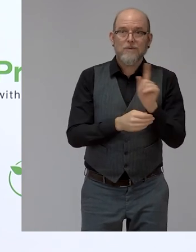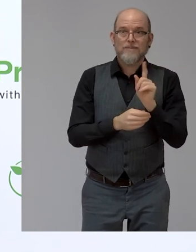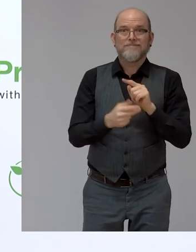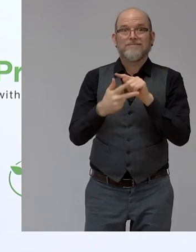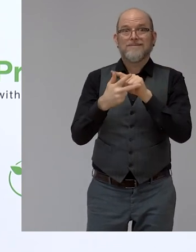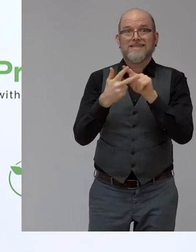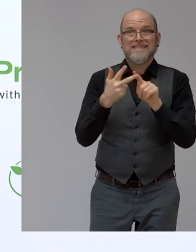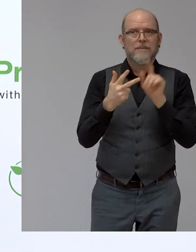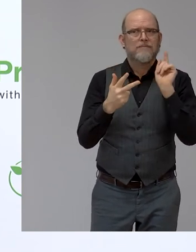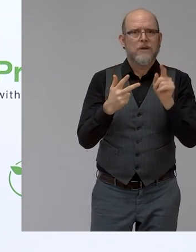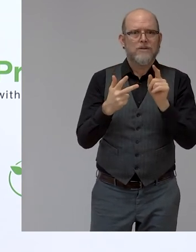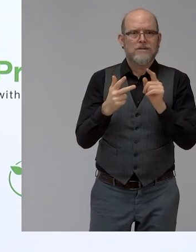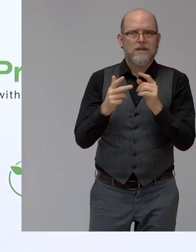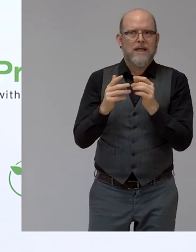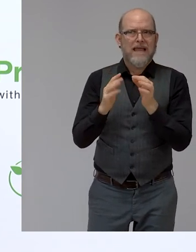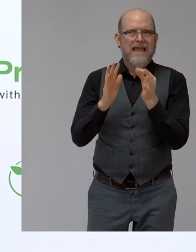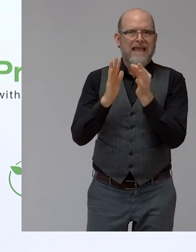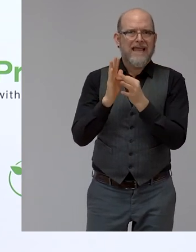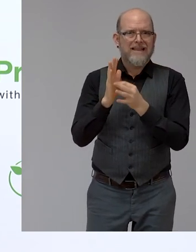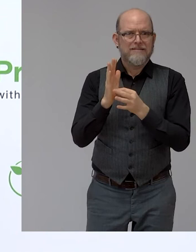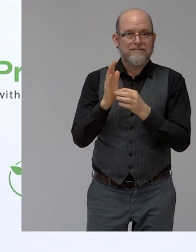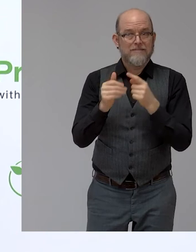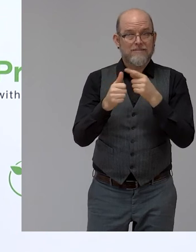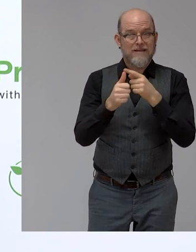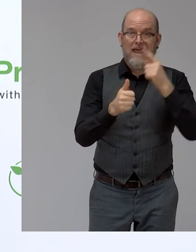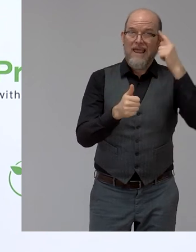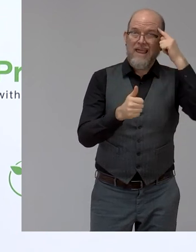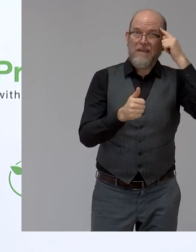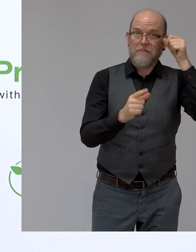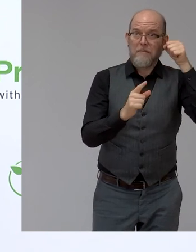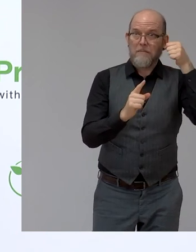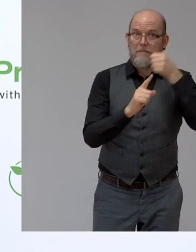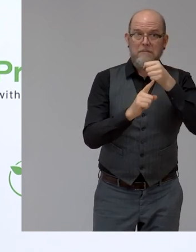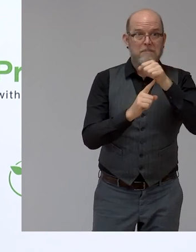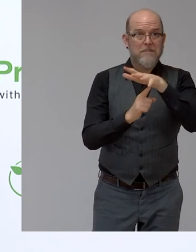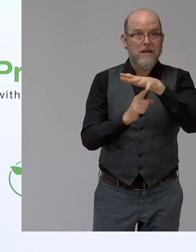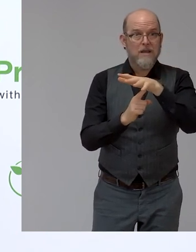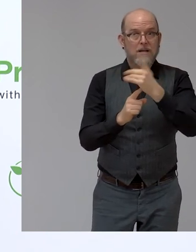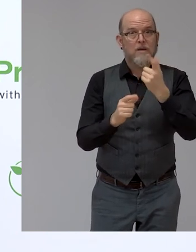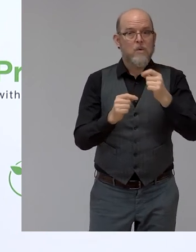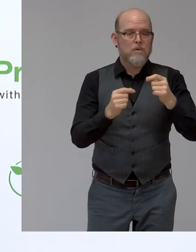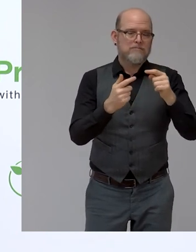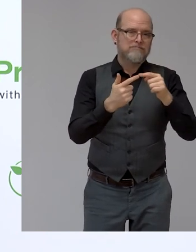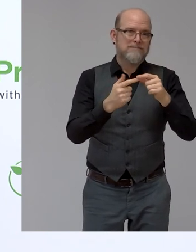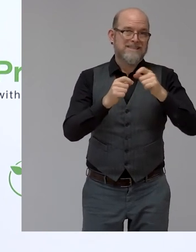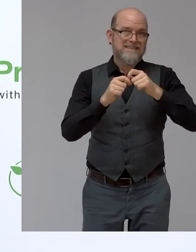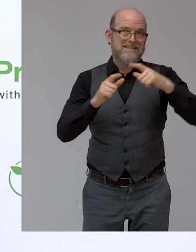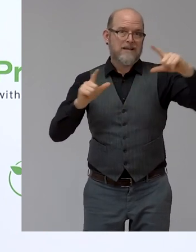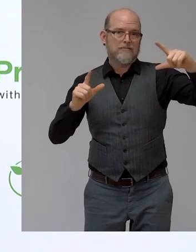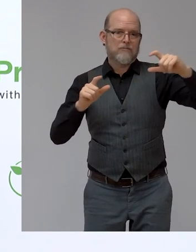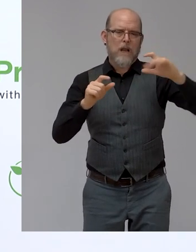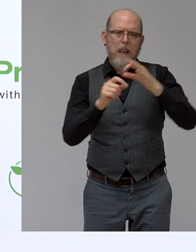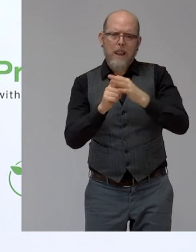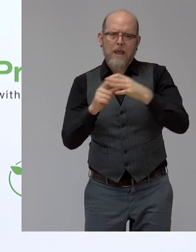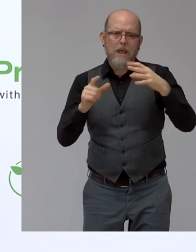Innovation, impact and scalability. I think innovation is very clear. We are not looking for a worldwide